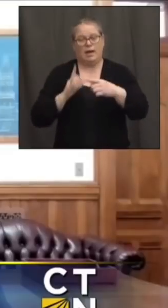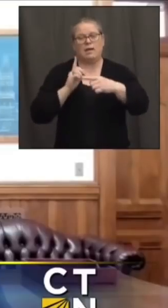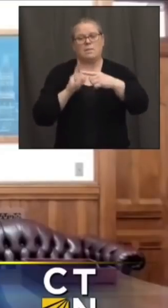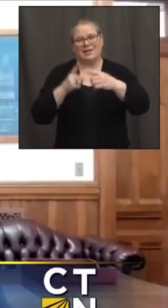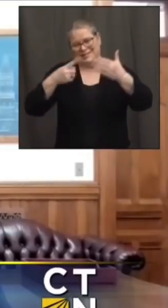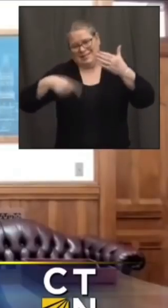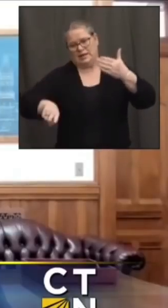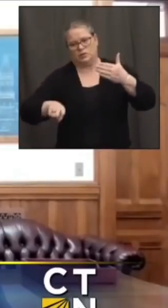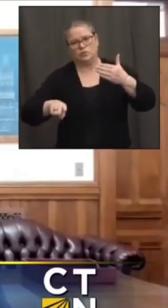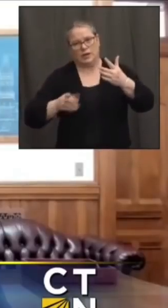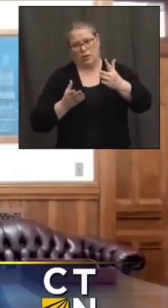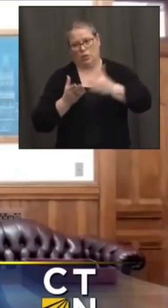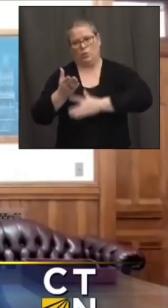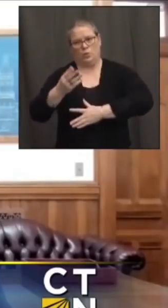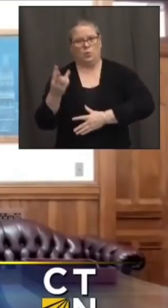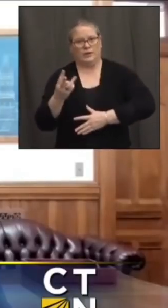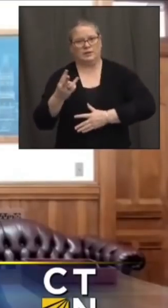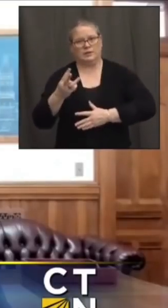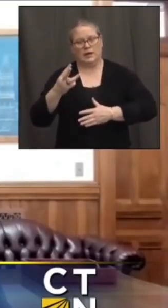inauguration